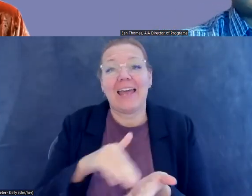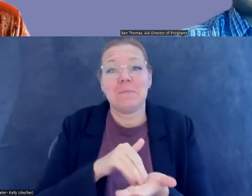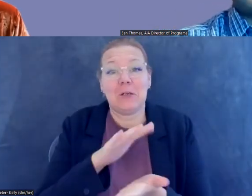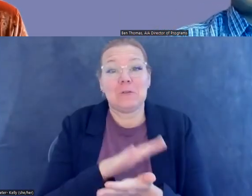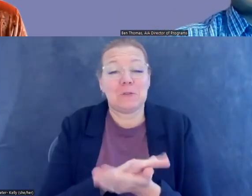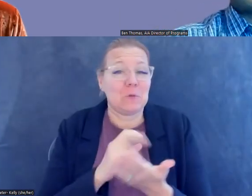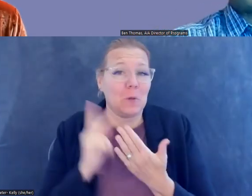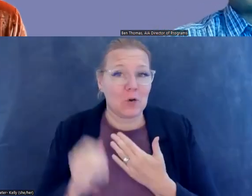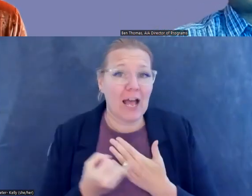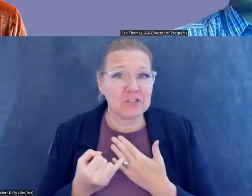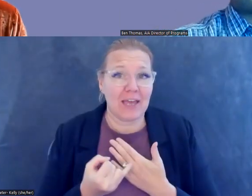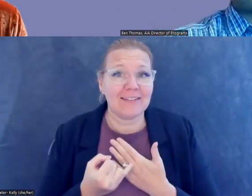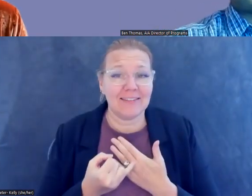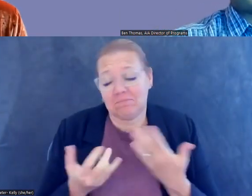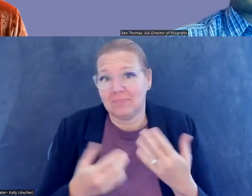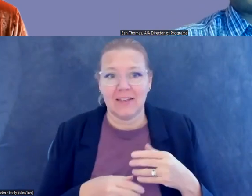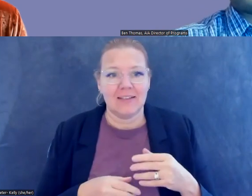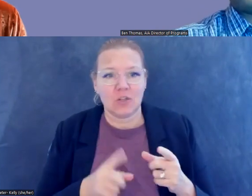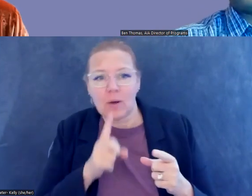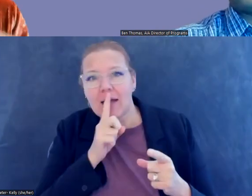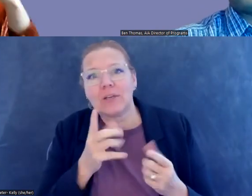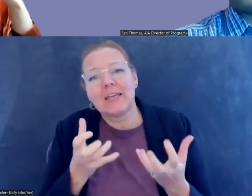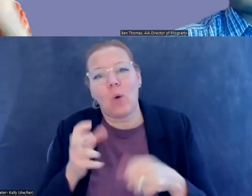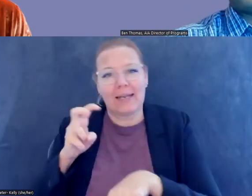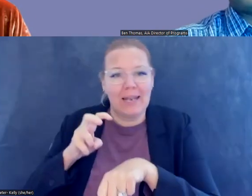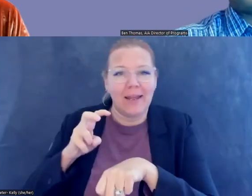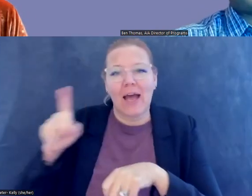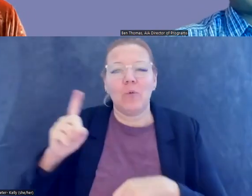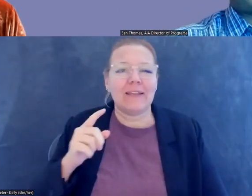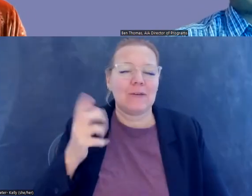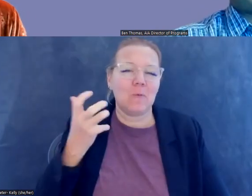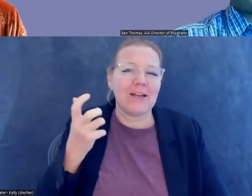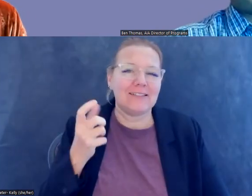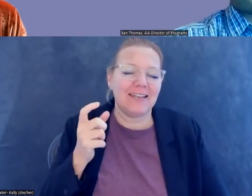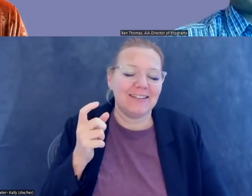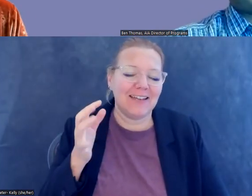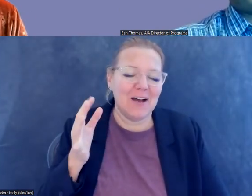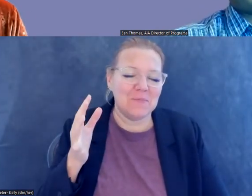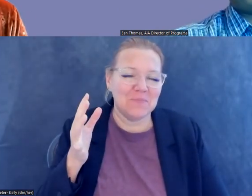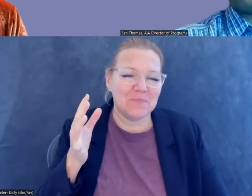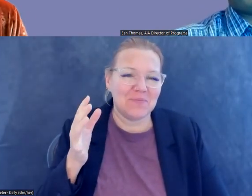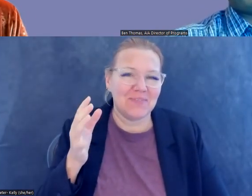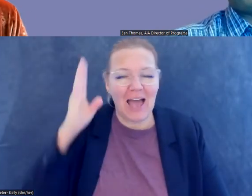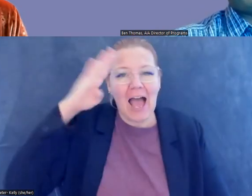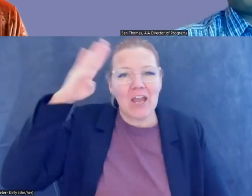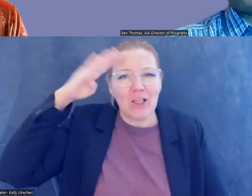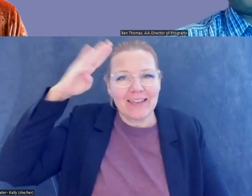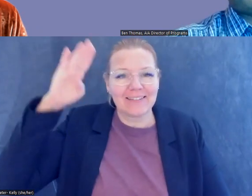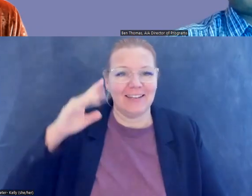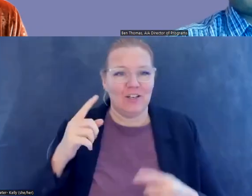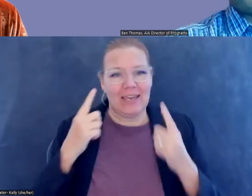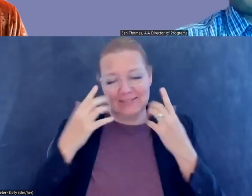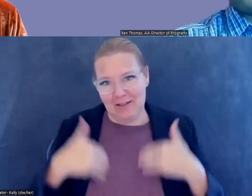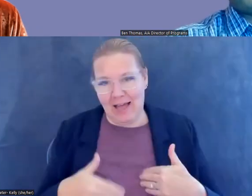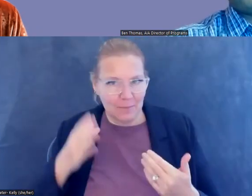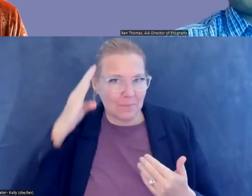had to devote to a country. I really wanted to do Ireland. You can't tell from my coloring. I'm of Irish descent, but, um, our